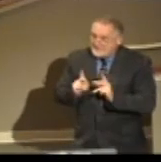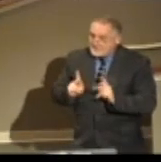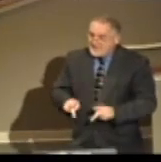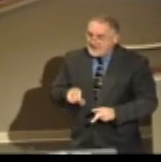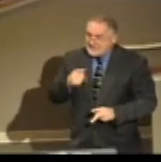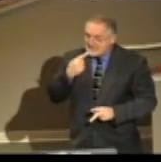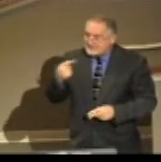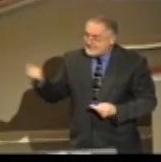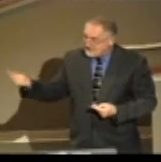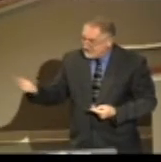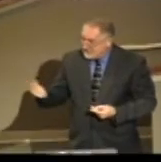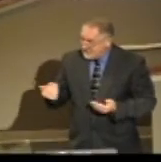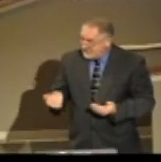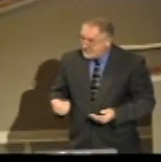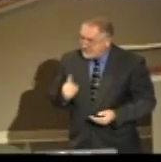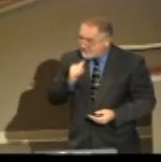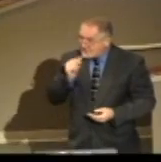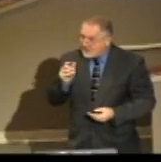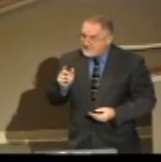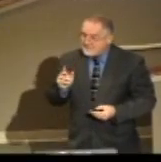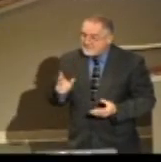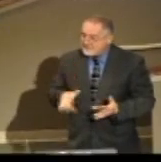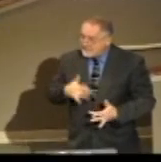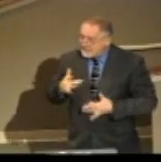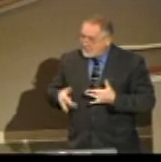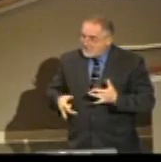come there and not feel condemned.